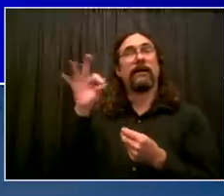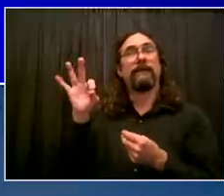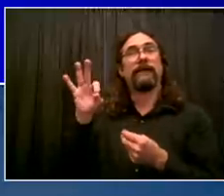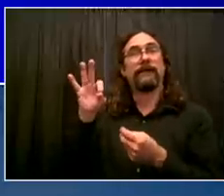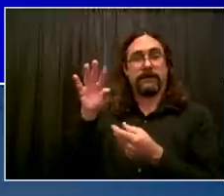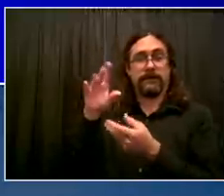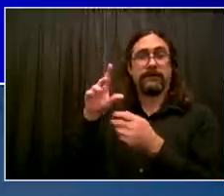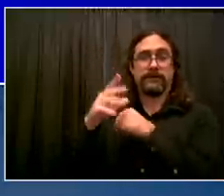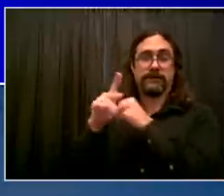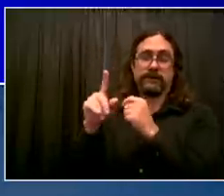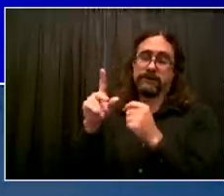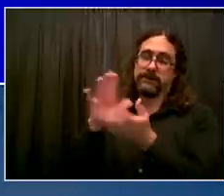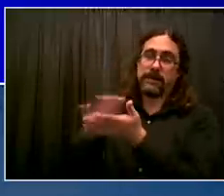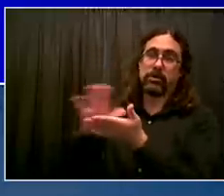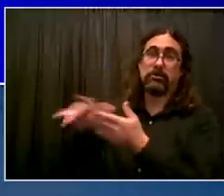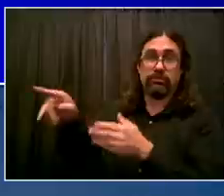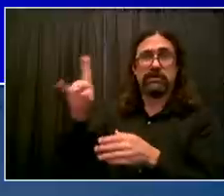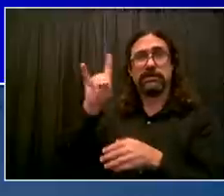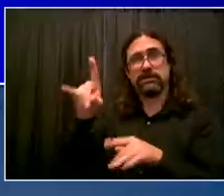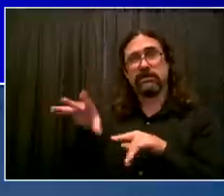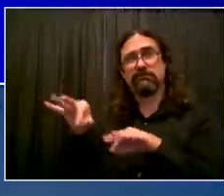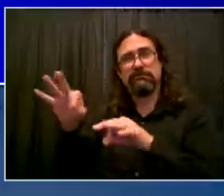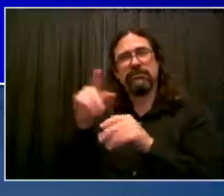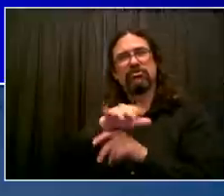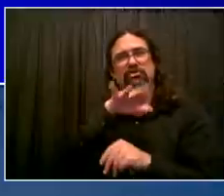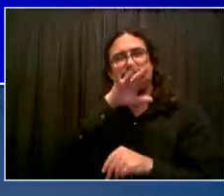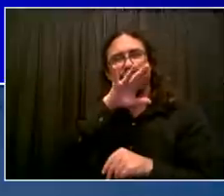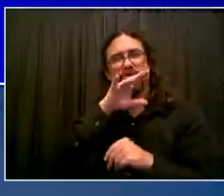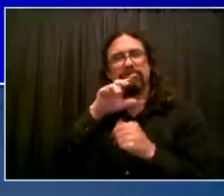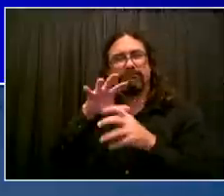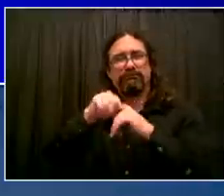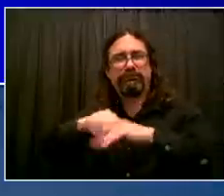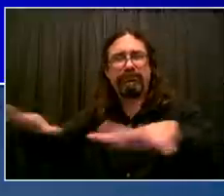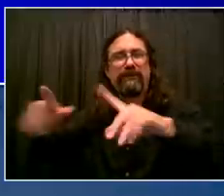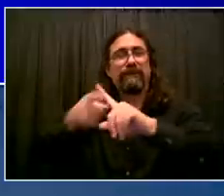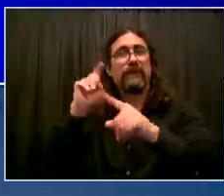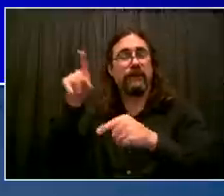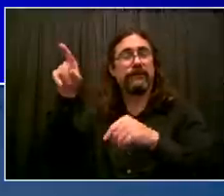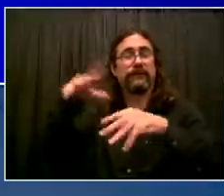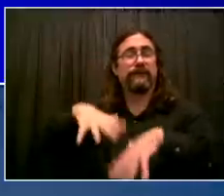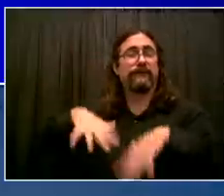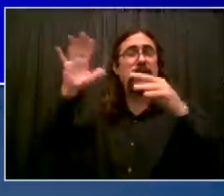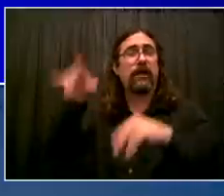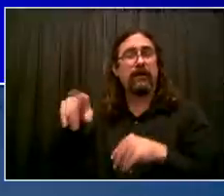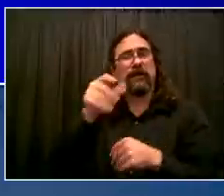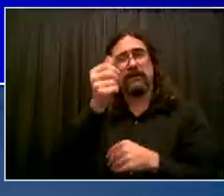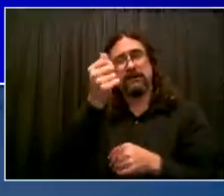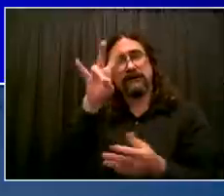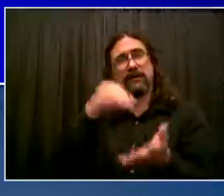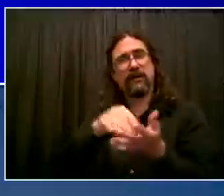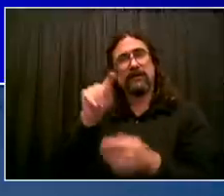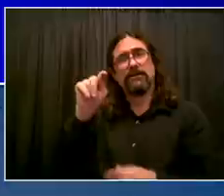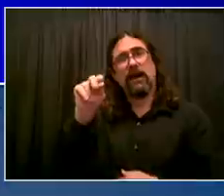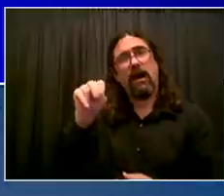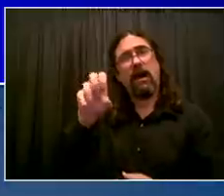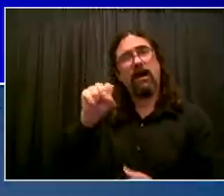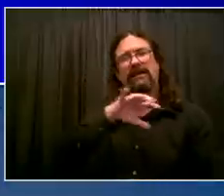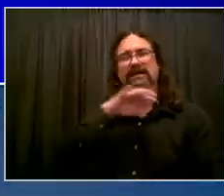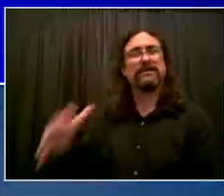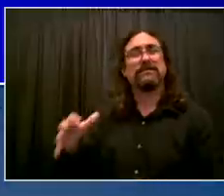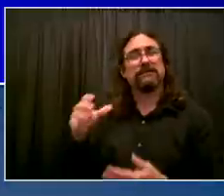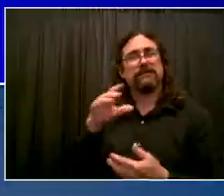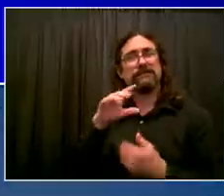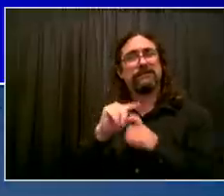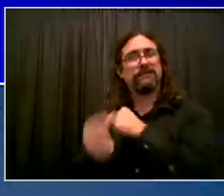all day, all night, and they did a great job. Also, kudos to the City Cleanup Corps. They did a great job going in to help homeowners get